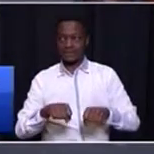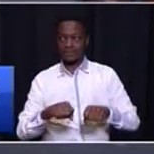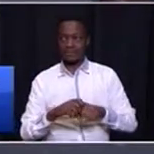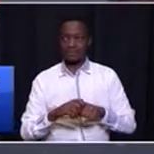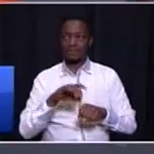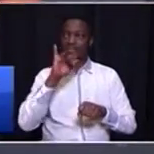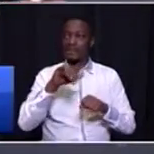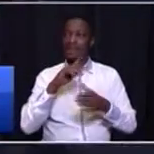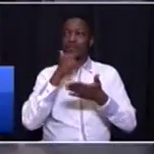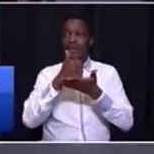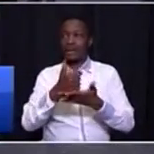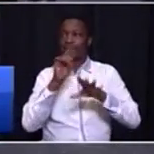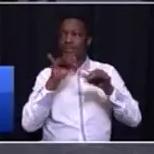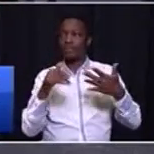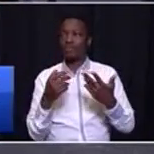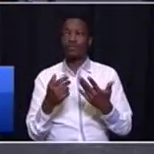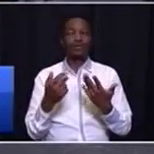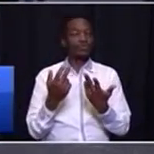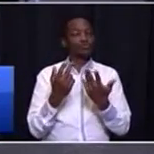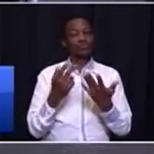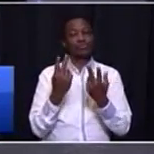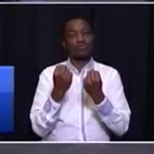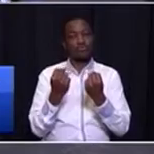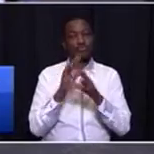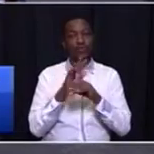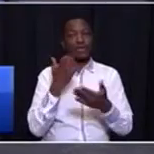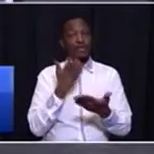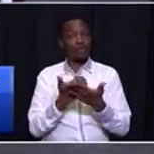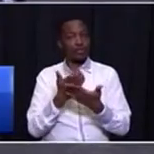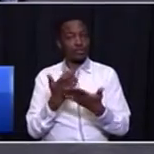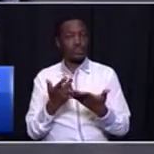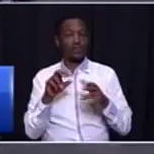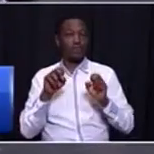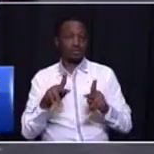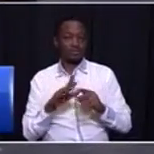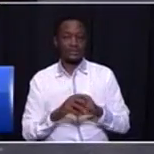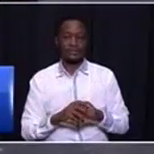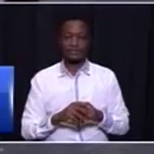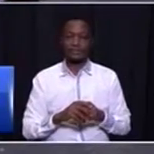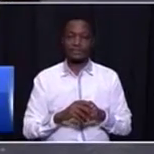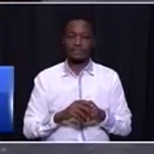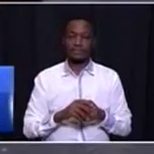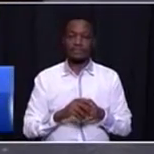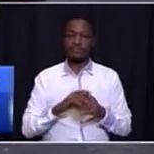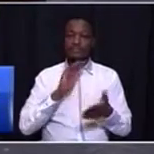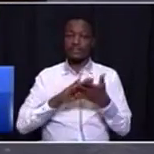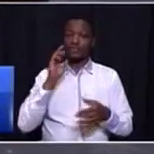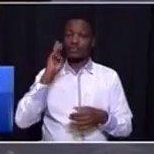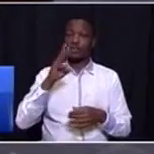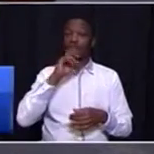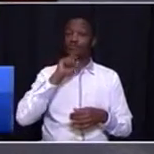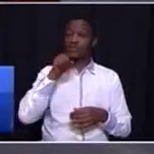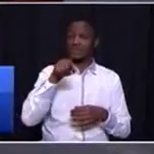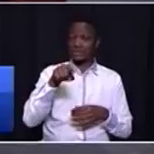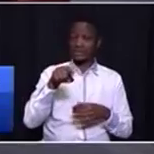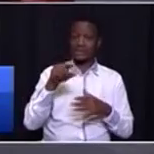to new economic opportunities across the province. Lastly, we will use this infrastructure budget